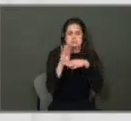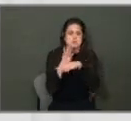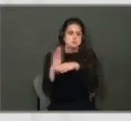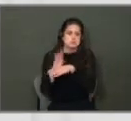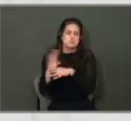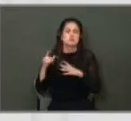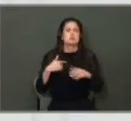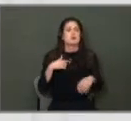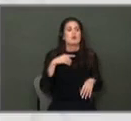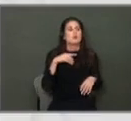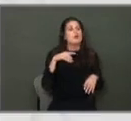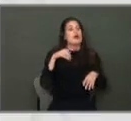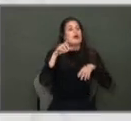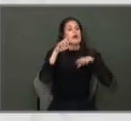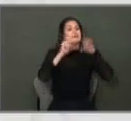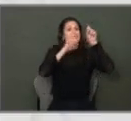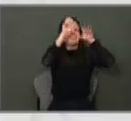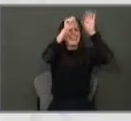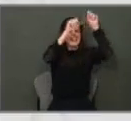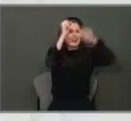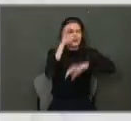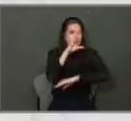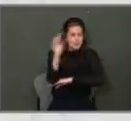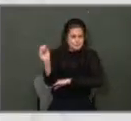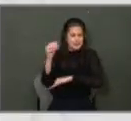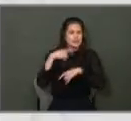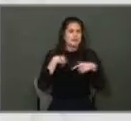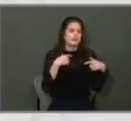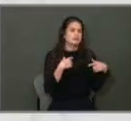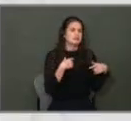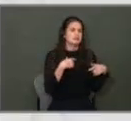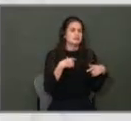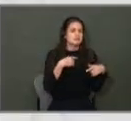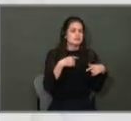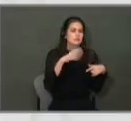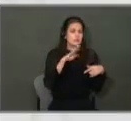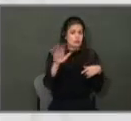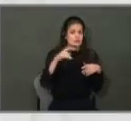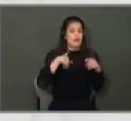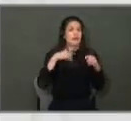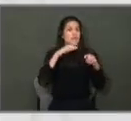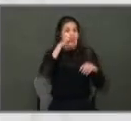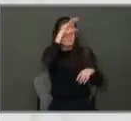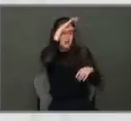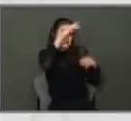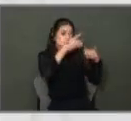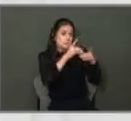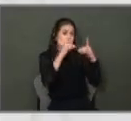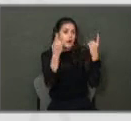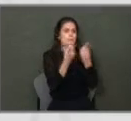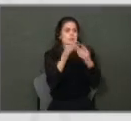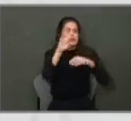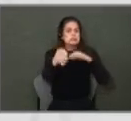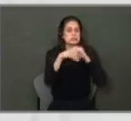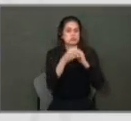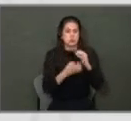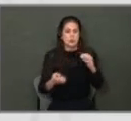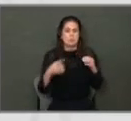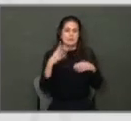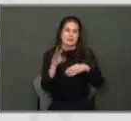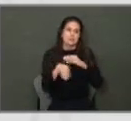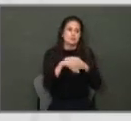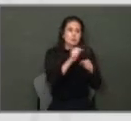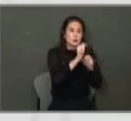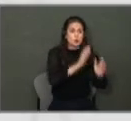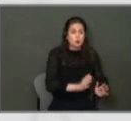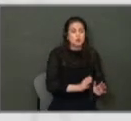The ladder company, in addition to the engine company at 45, gives the fire department additional equipment and staffing to